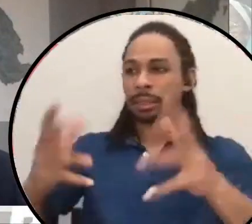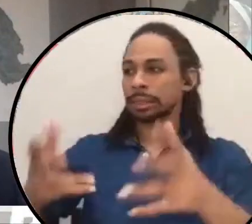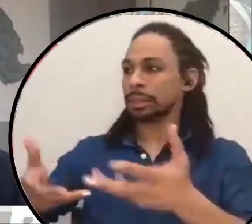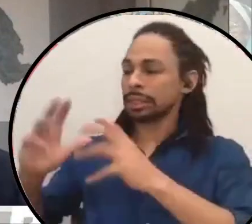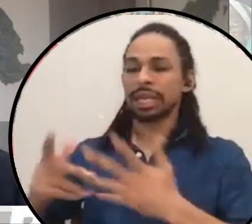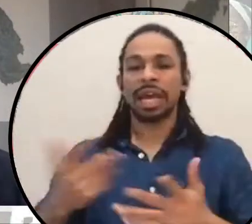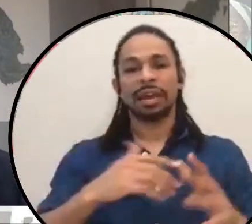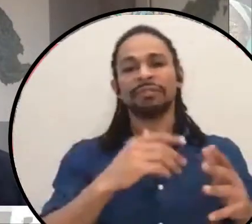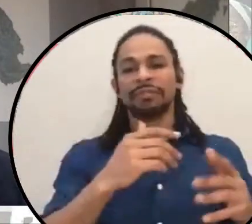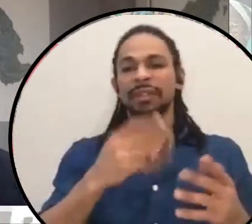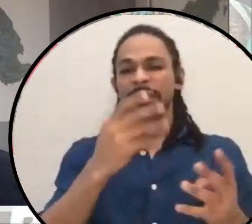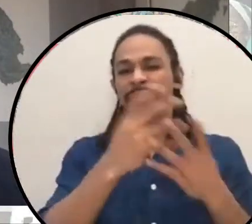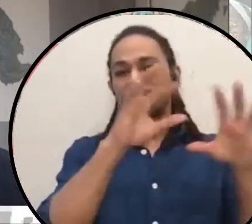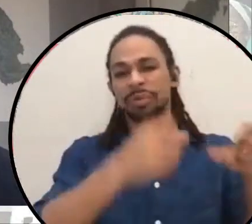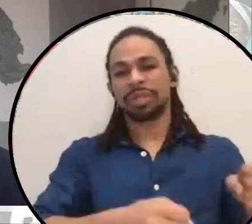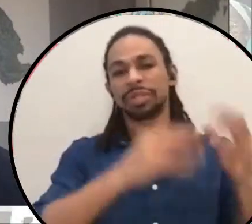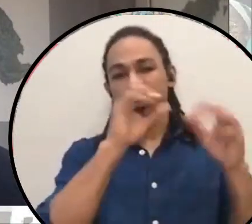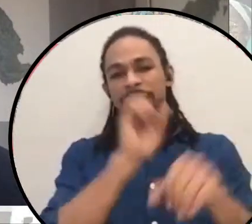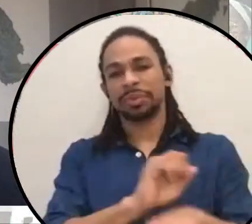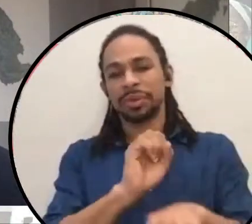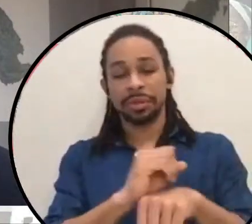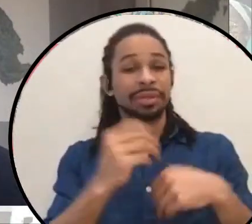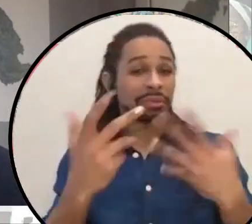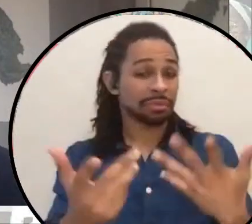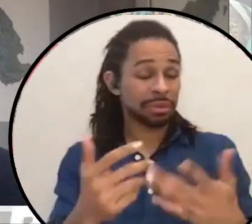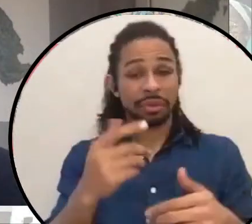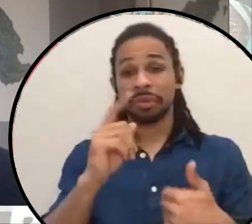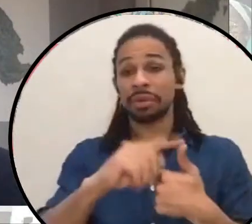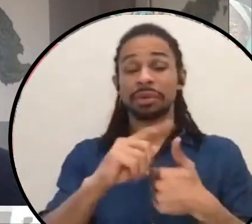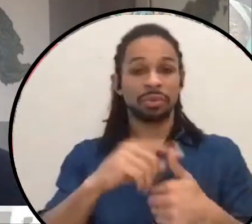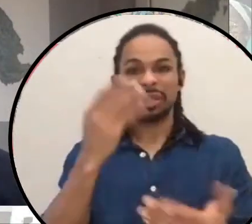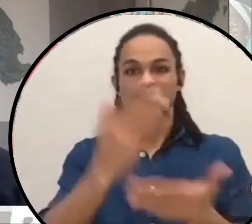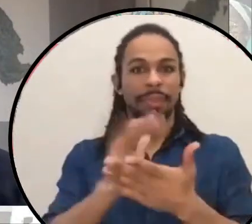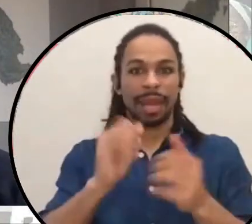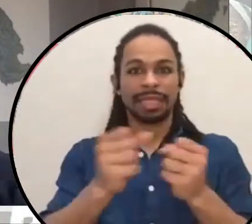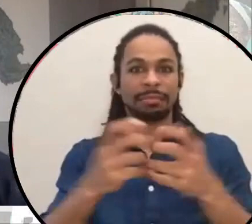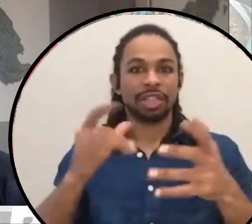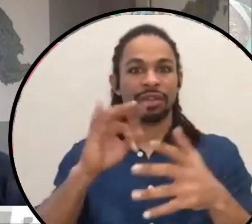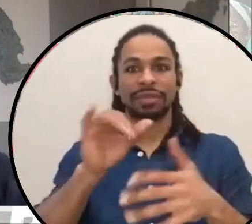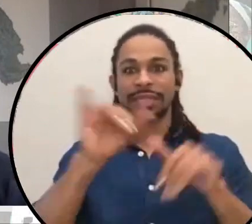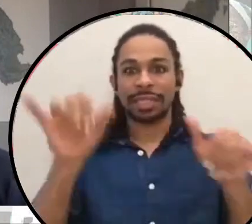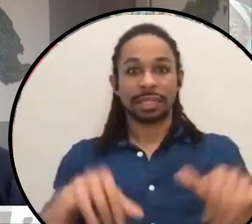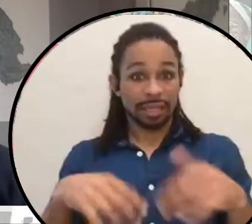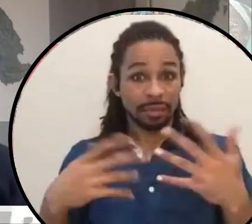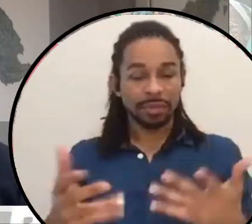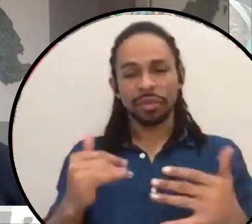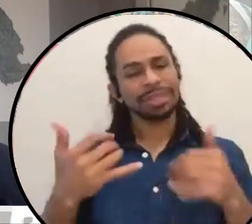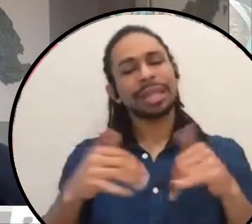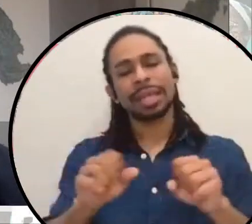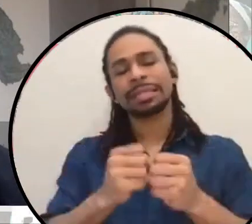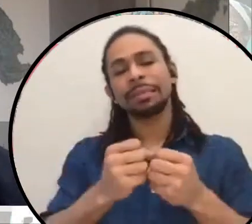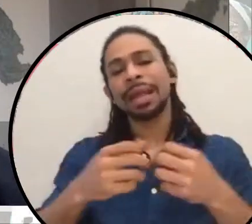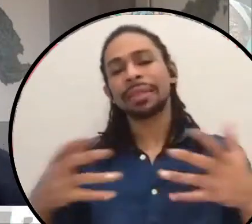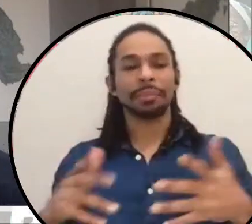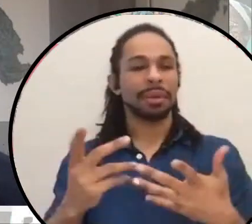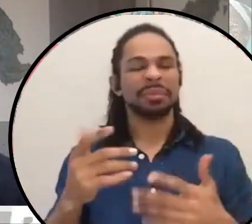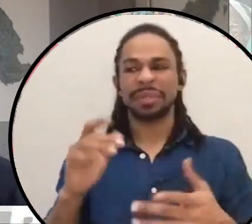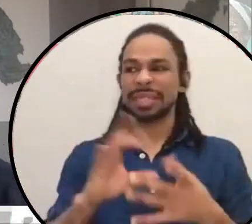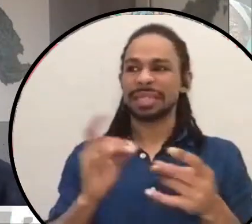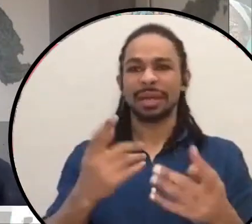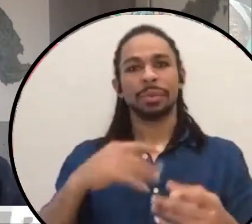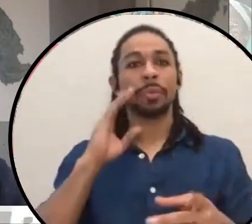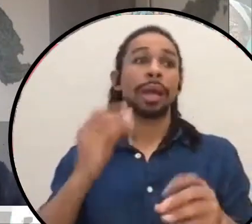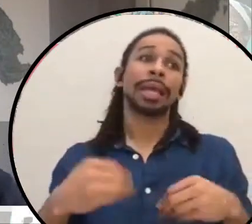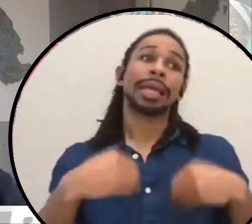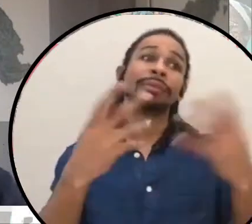Like, one bucket is all the work to stop the expansion of the systems, because they're still expanding them. They're still like, Oh, now we'll give the police more money to fix the police.